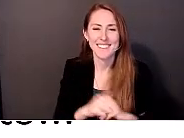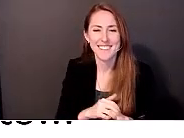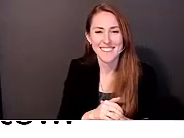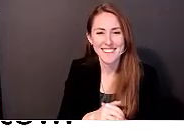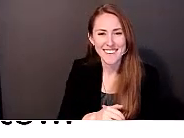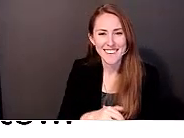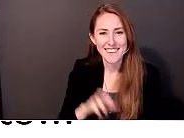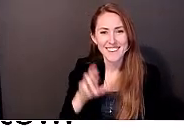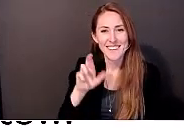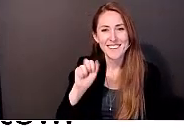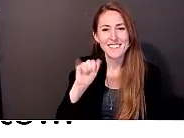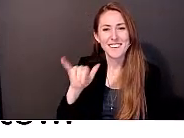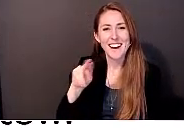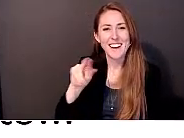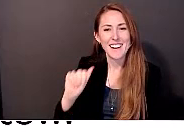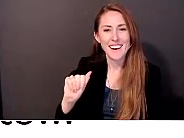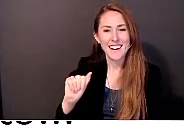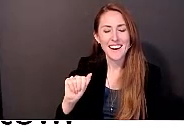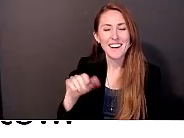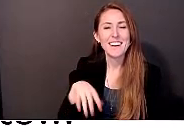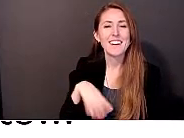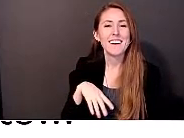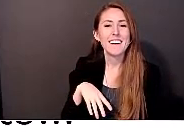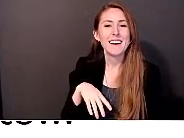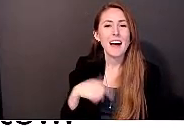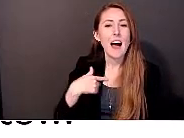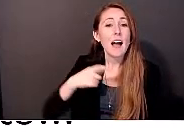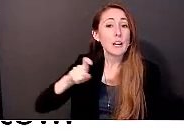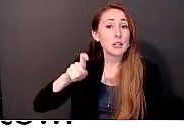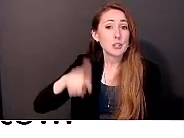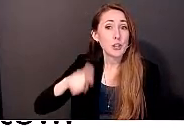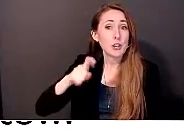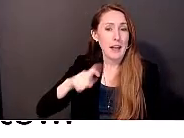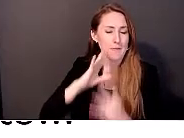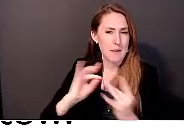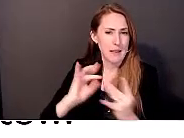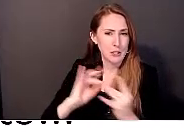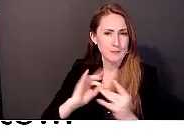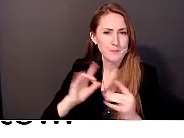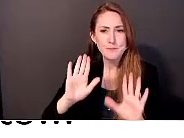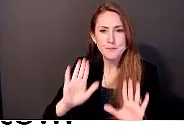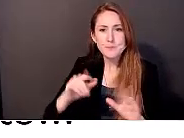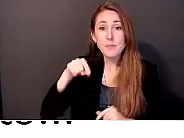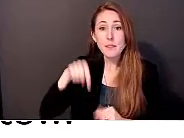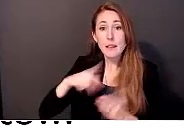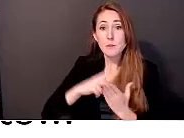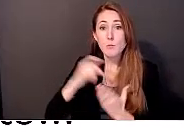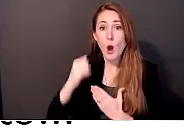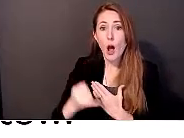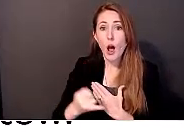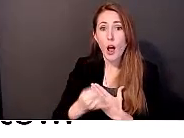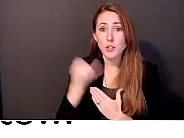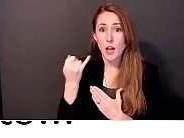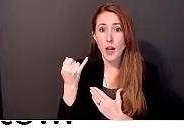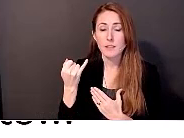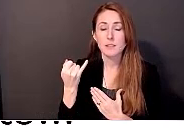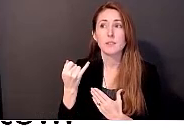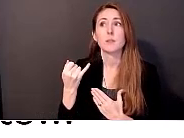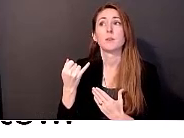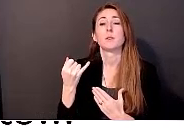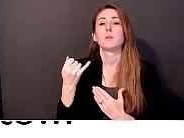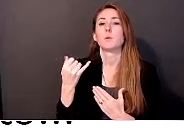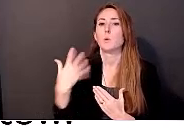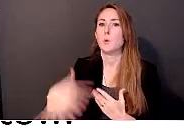So, um, and, and I should have noted that this project was hugely impacted by COVID.